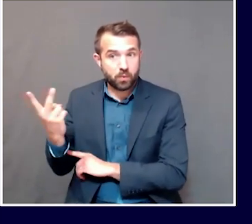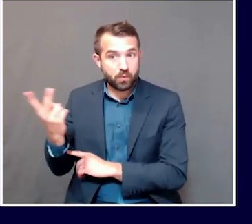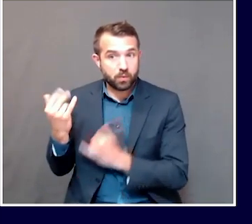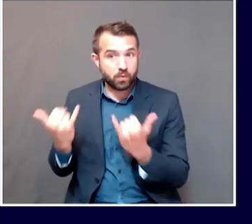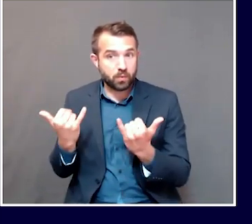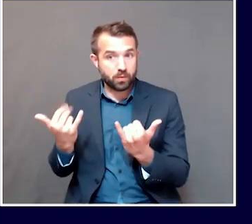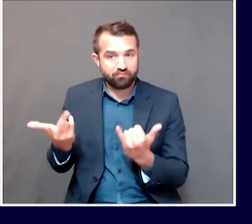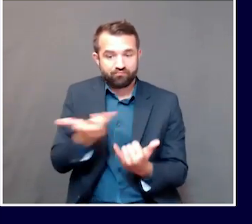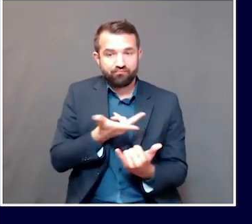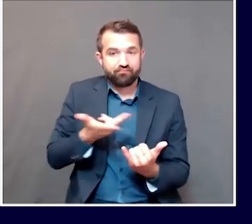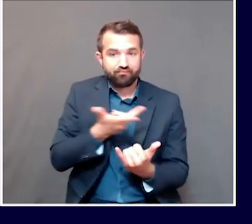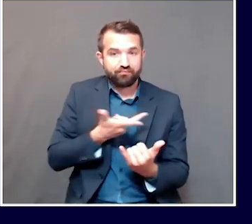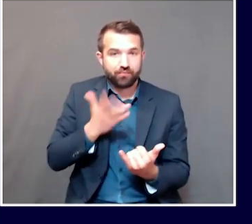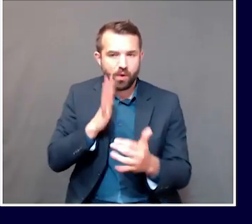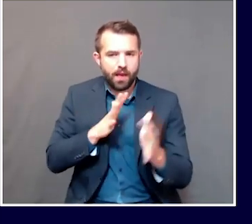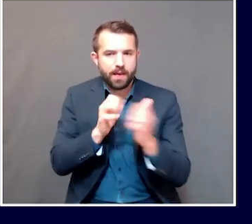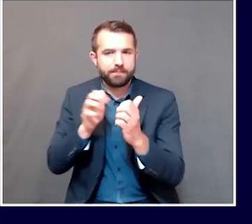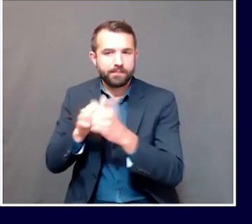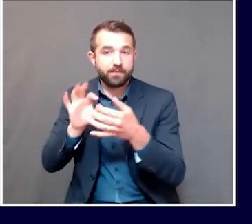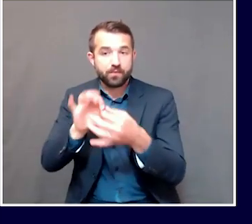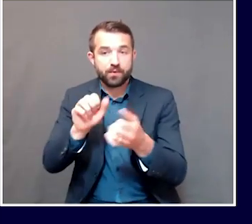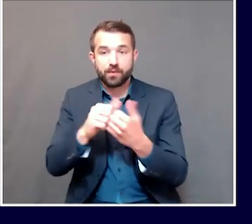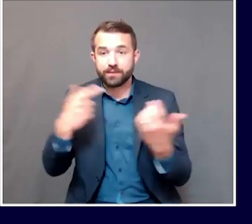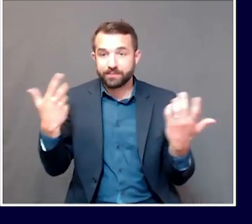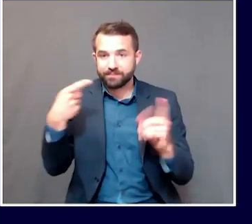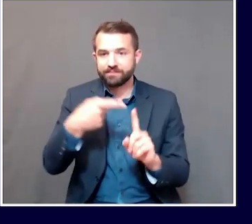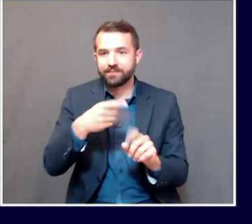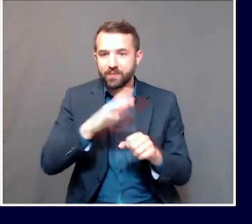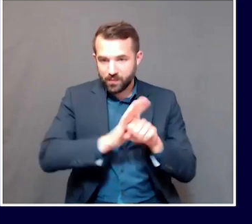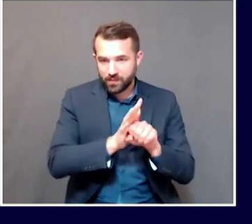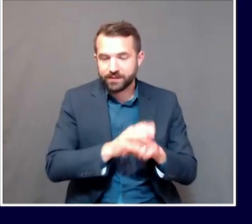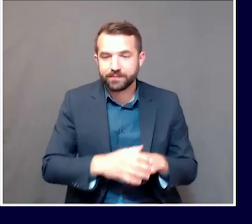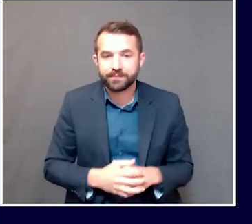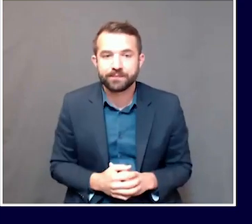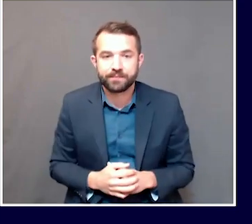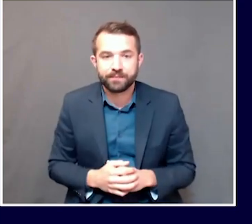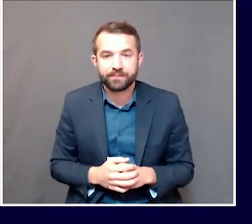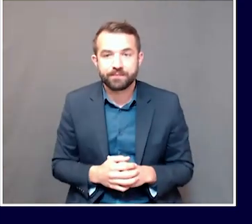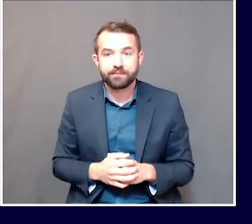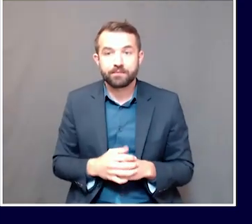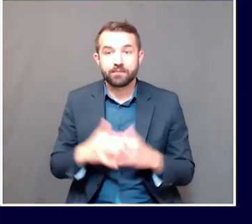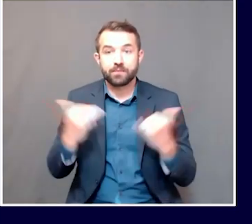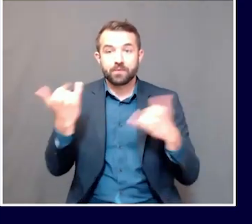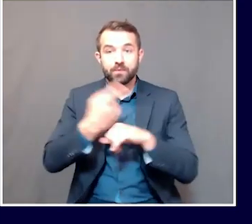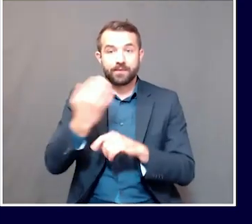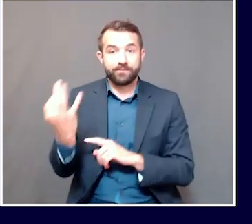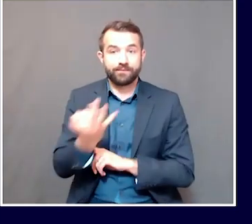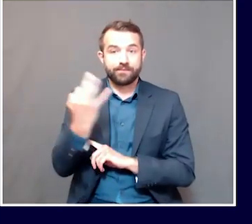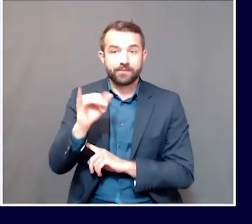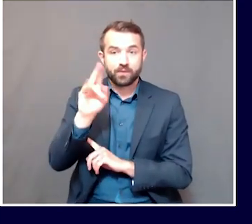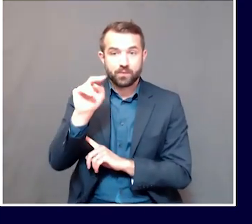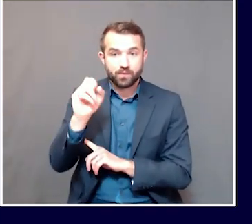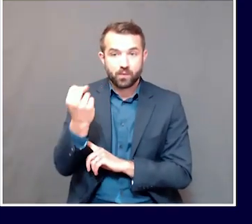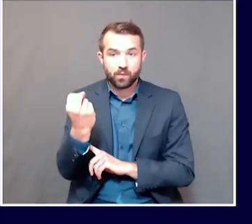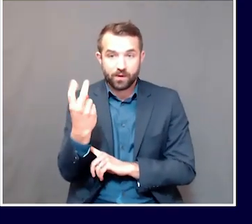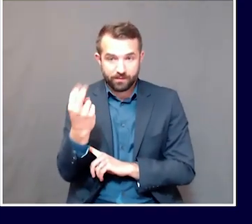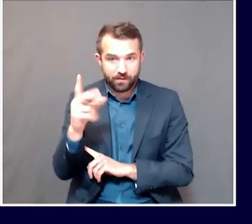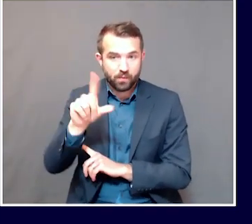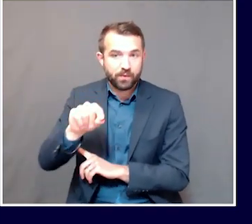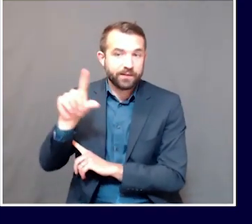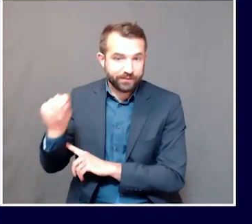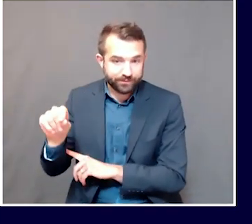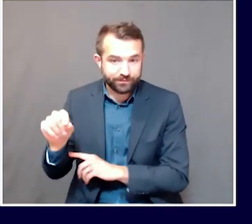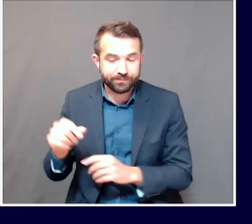on the COVID-19 situation across the state of Maine for today, Friday, June 12, 2020.